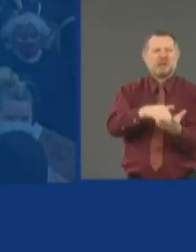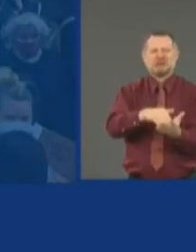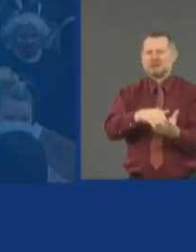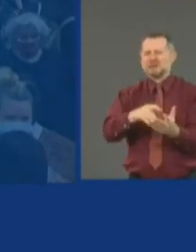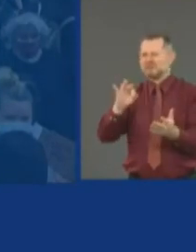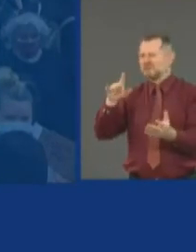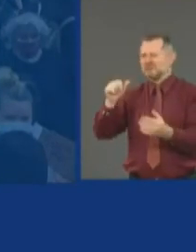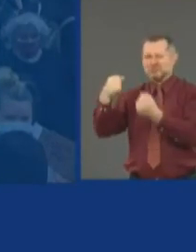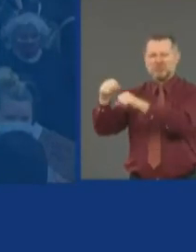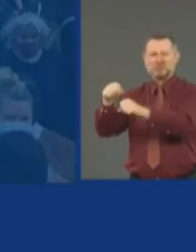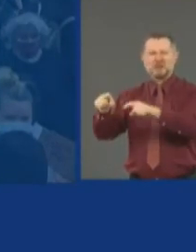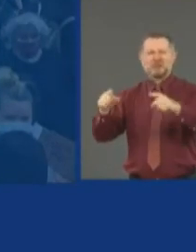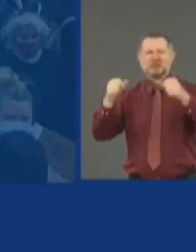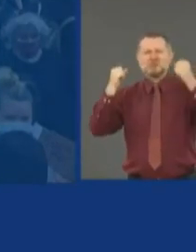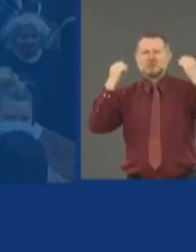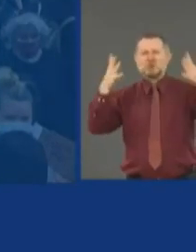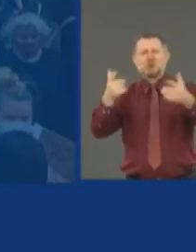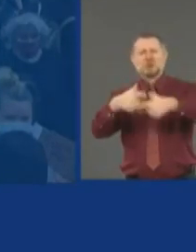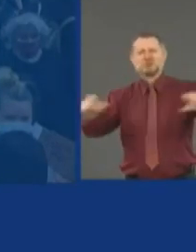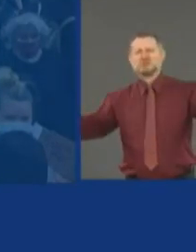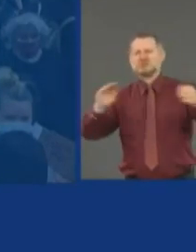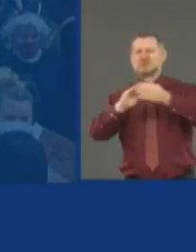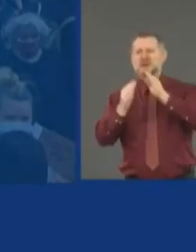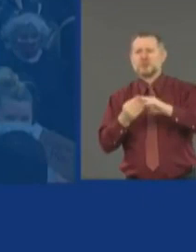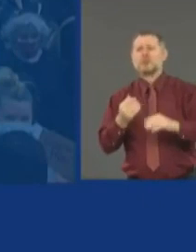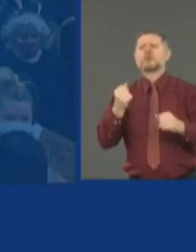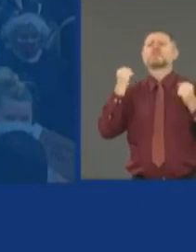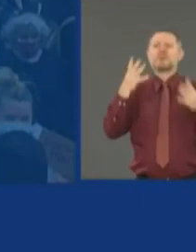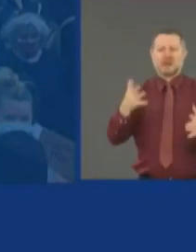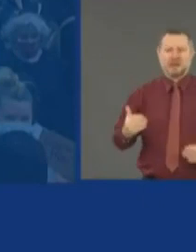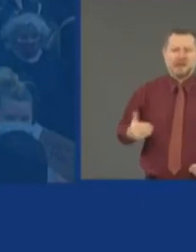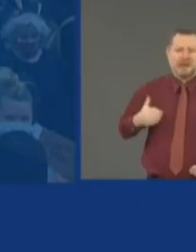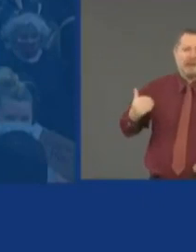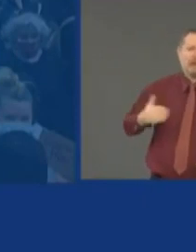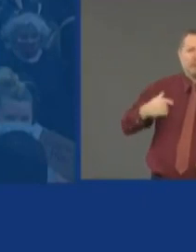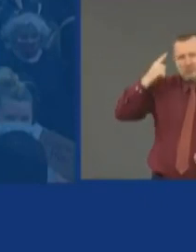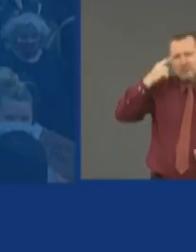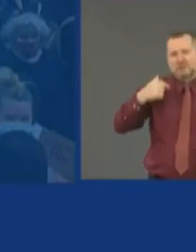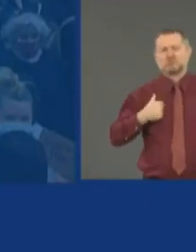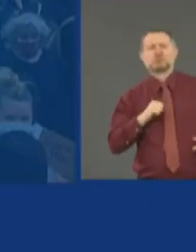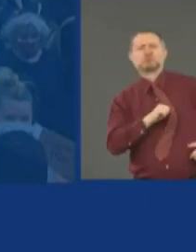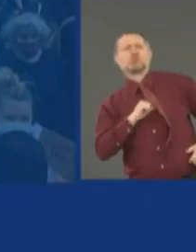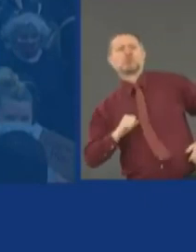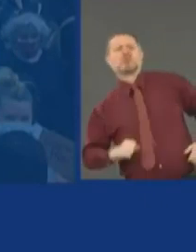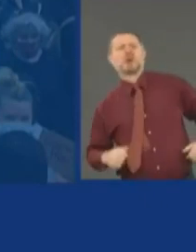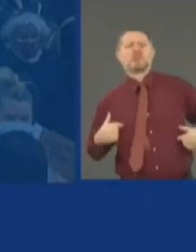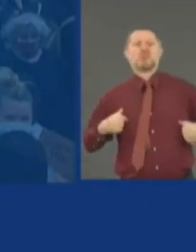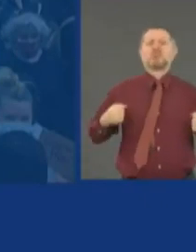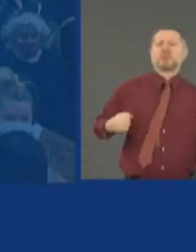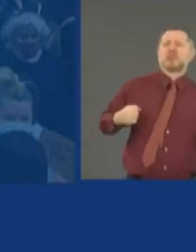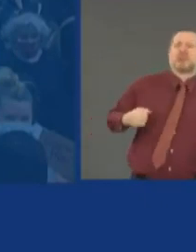And yes, they're young people and they're superheroes and nothing can affect me. We're going to open the testing